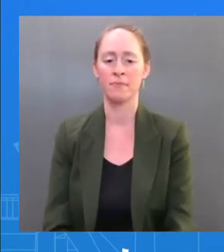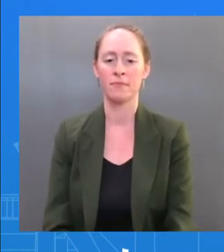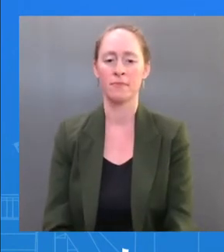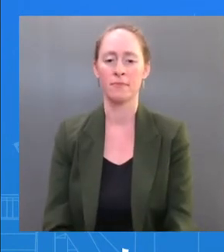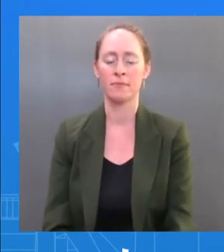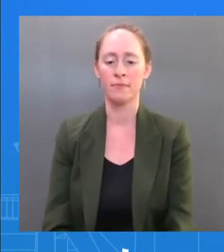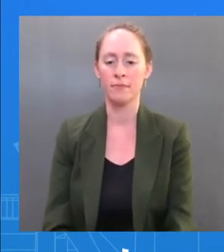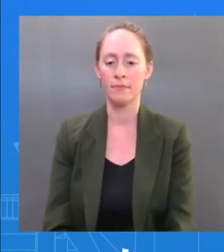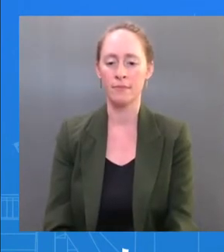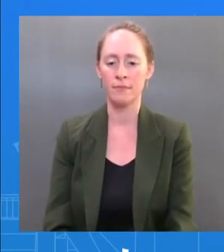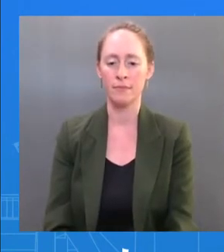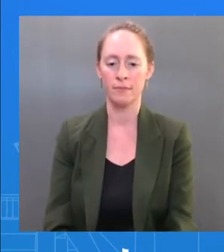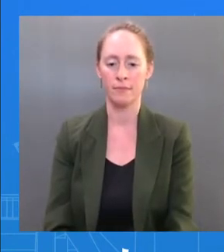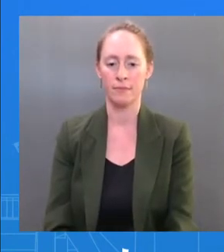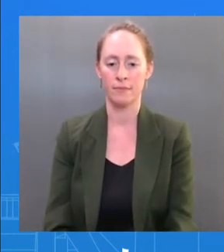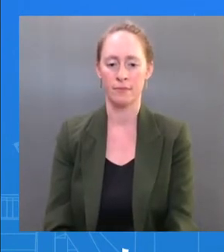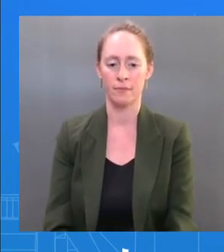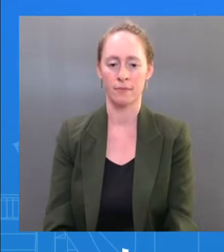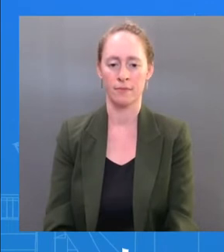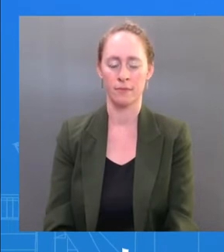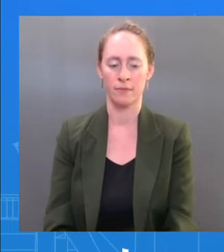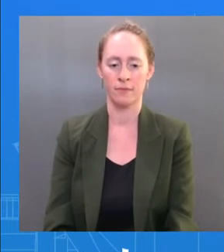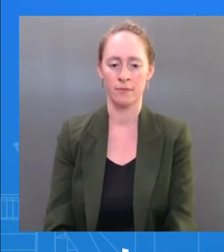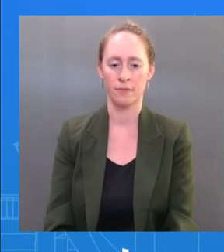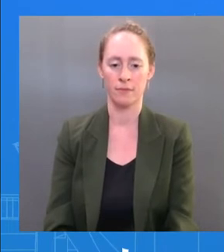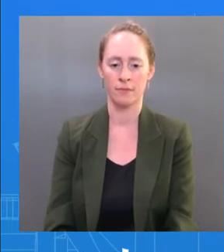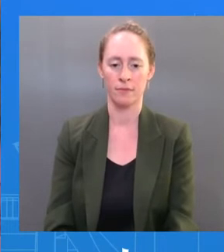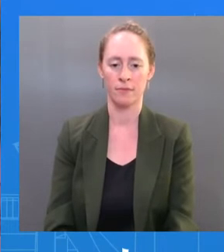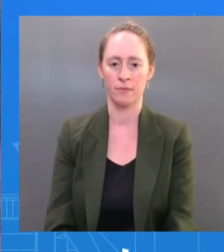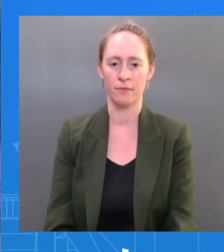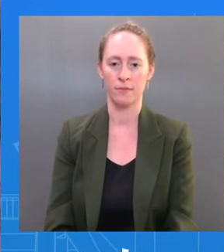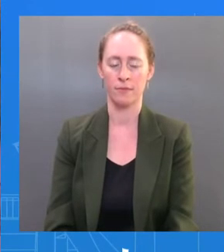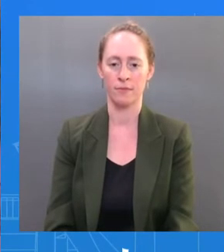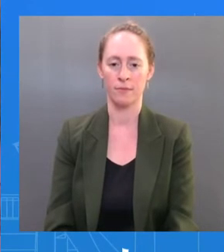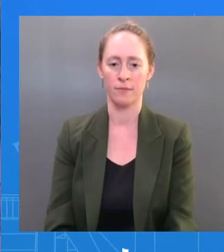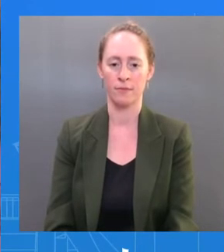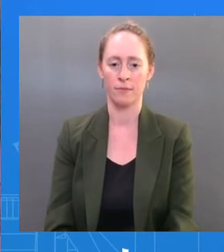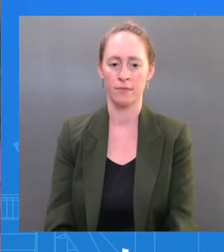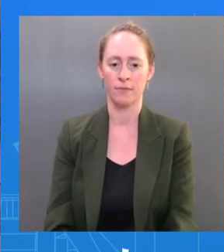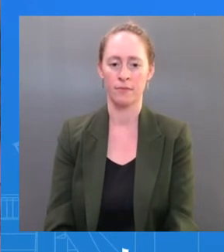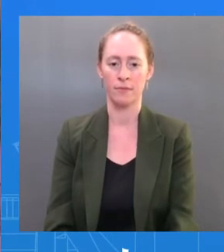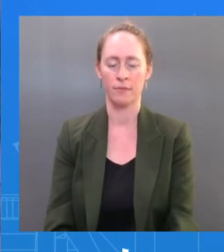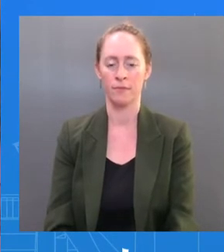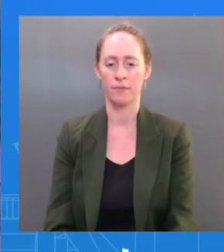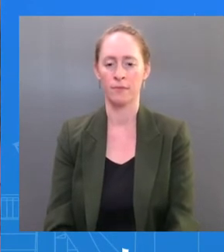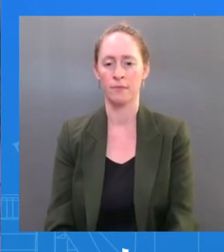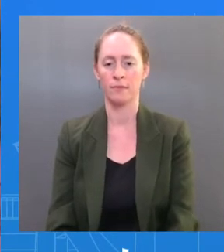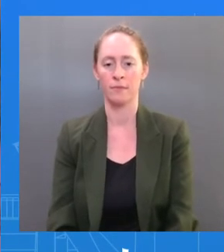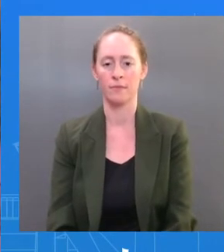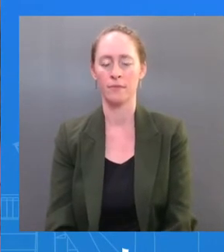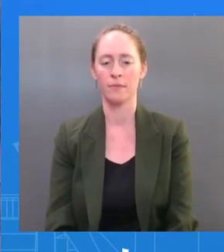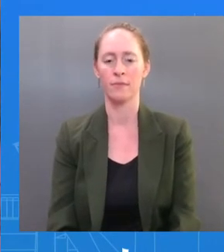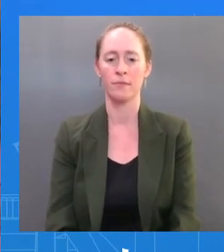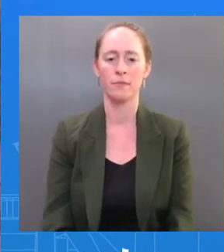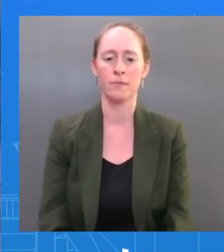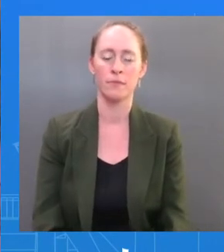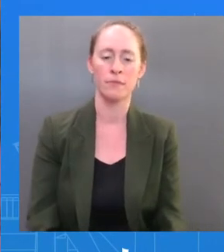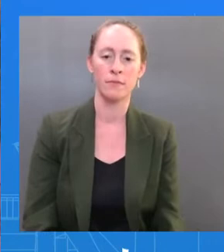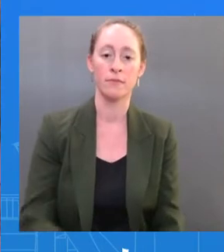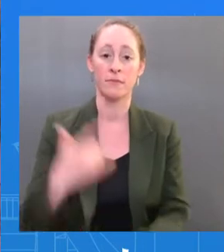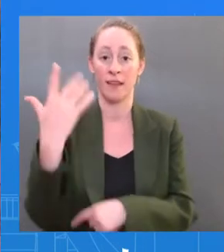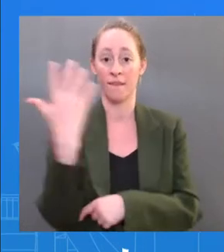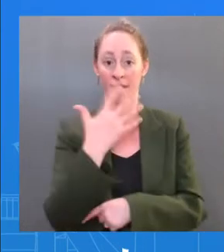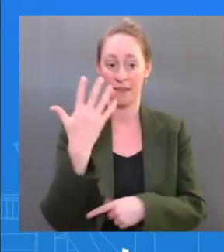Will the President resume public events in five days if he tests negative? Or will the White House be more cautious and have him isolate for 10 days?